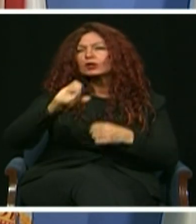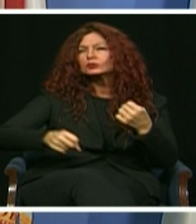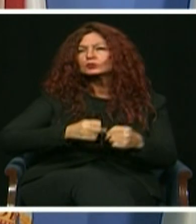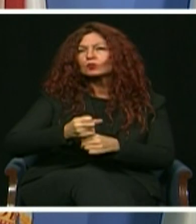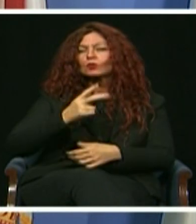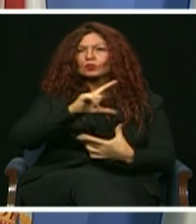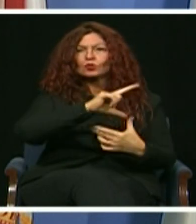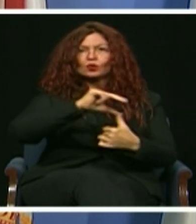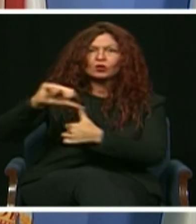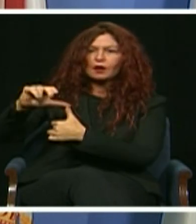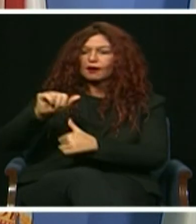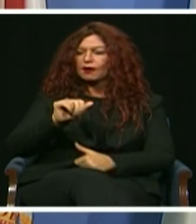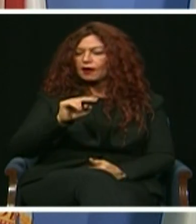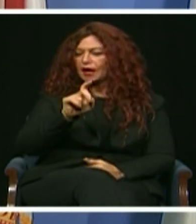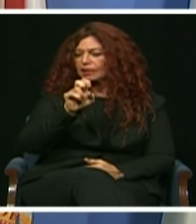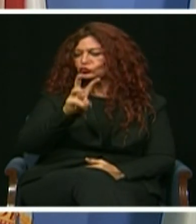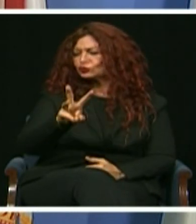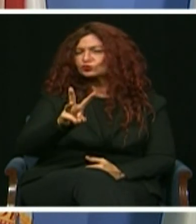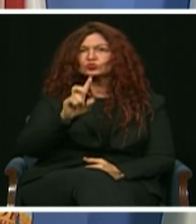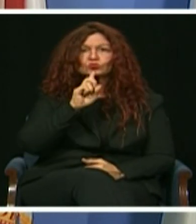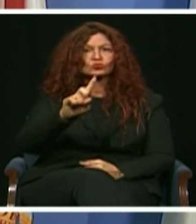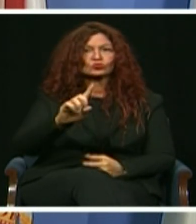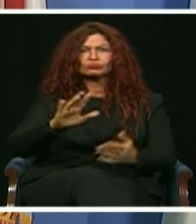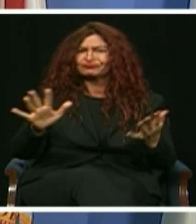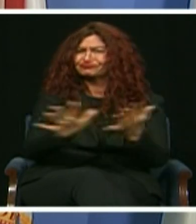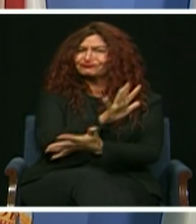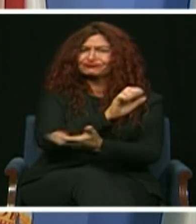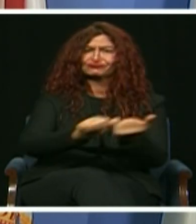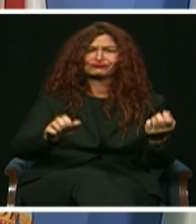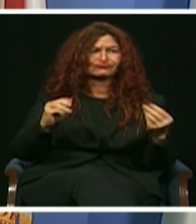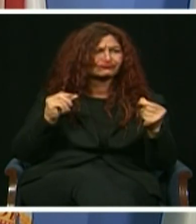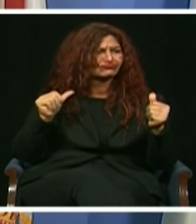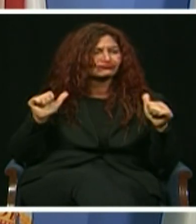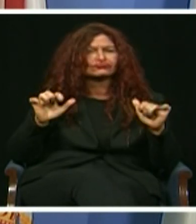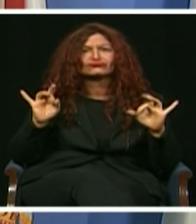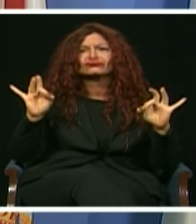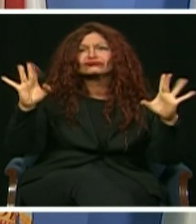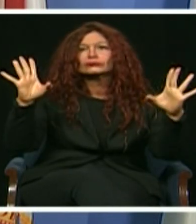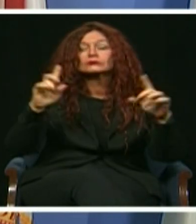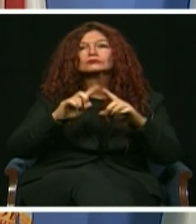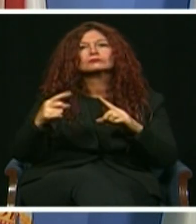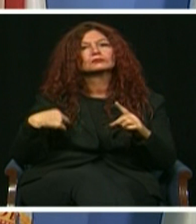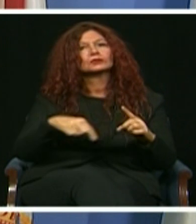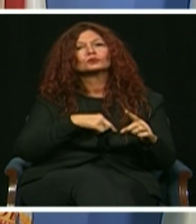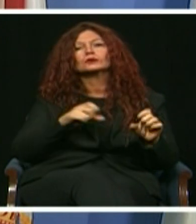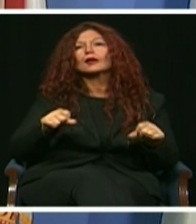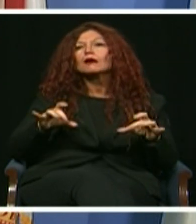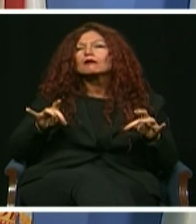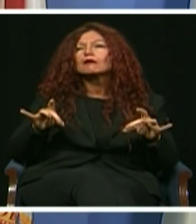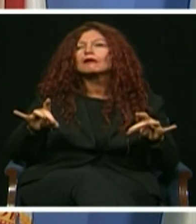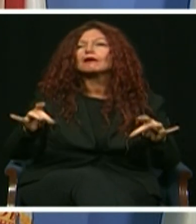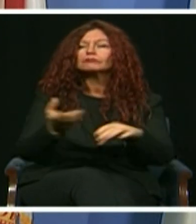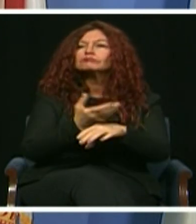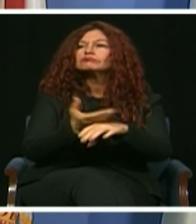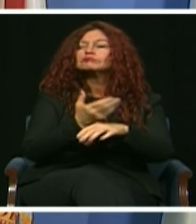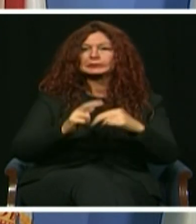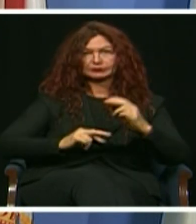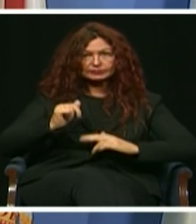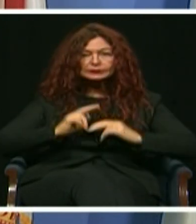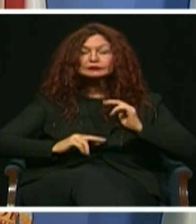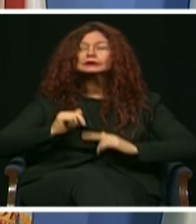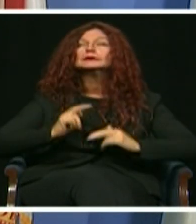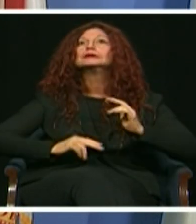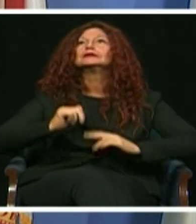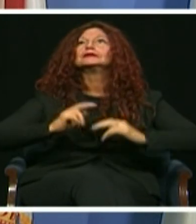house by house and block by block. We've weathered many other storms, economic downturns and hard times together.